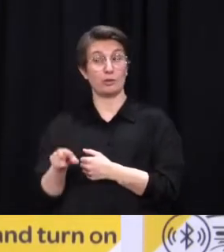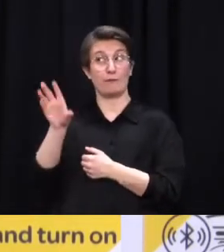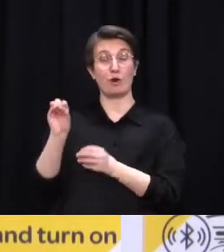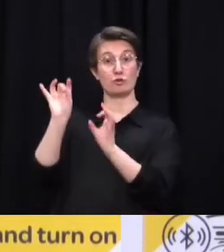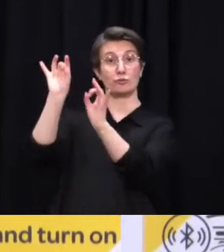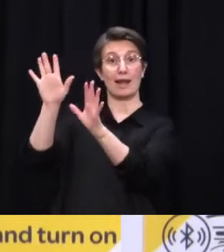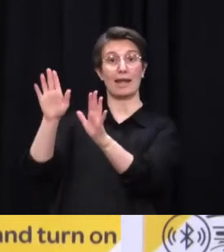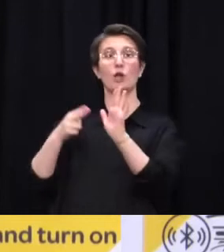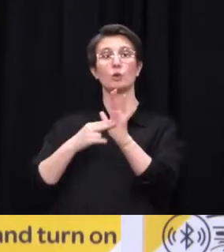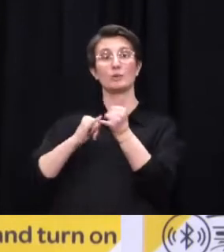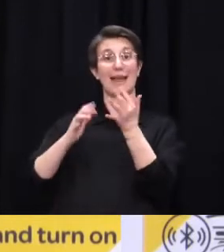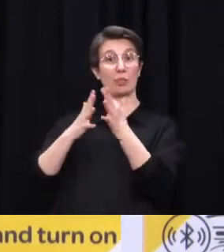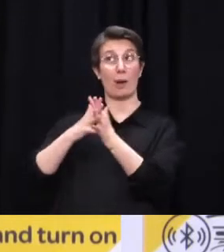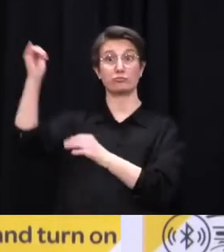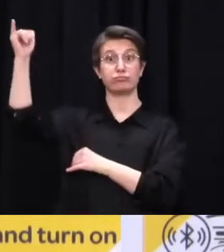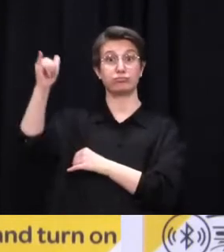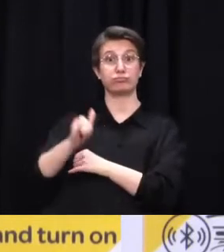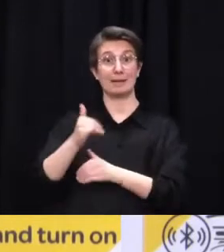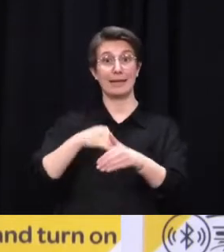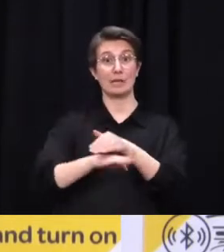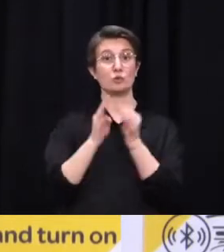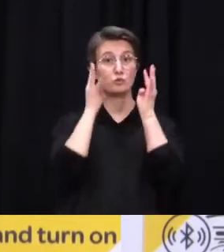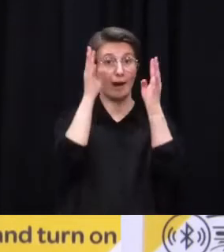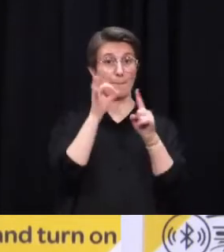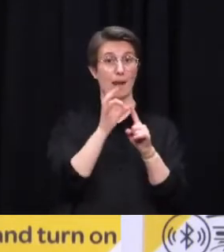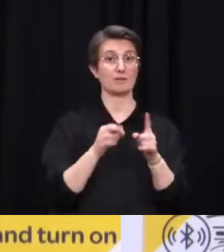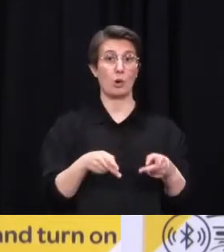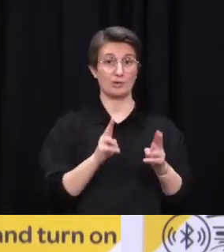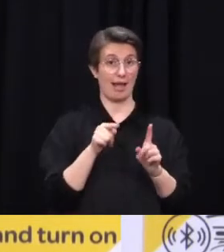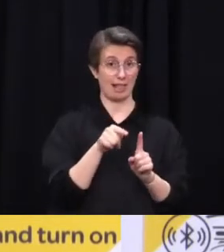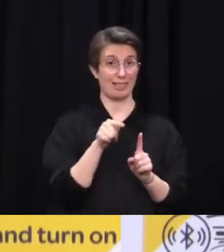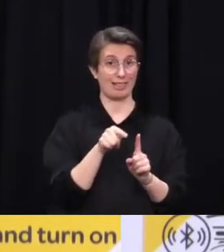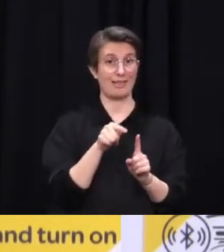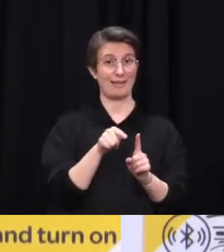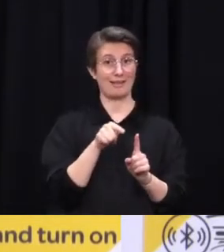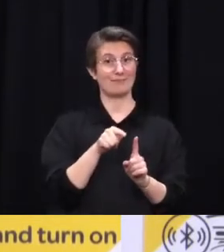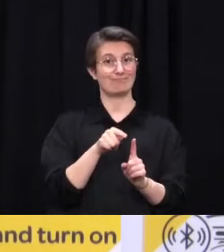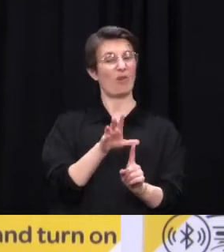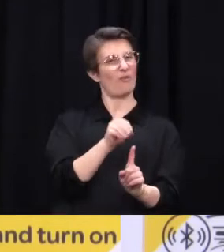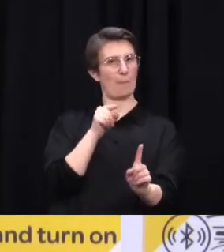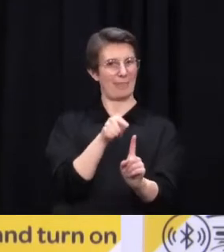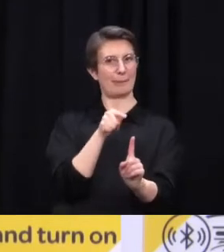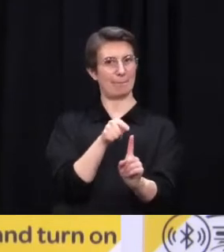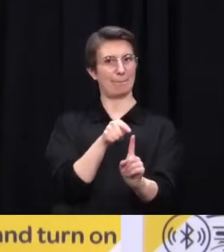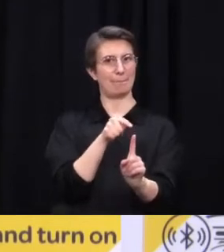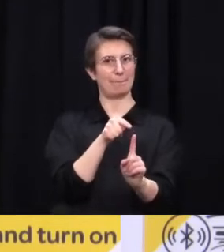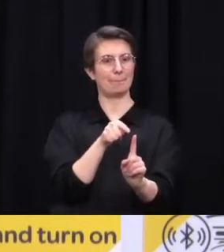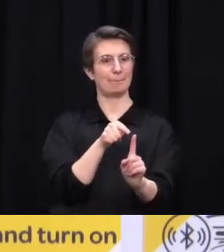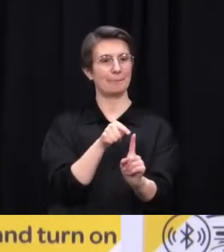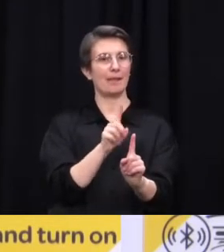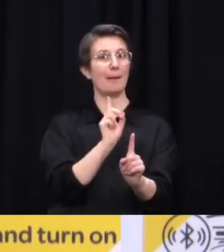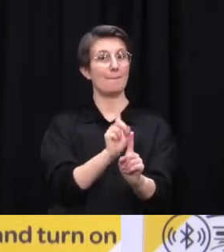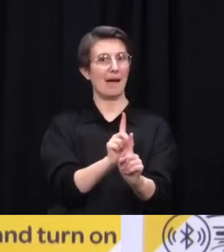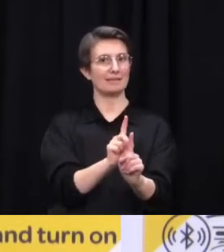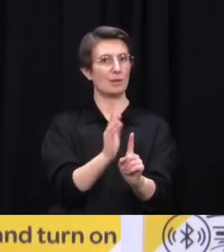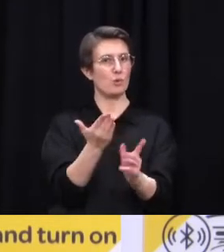and was in the Crowne Plaza. We still haven't yet exposed exactly where the virus may have got from